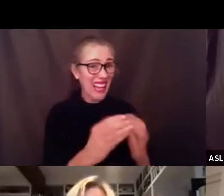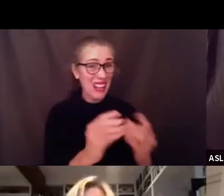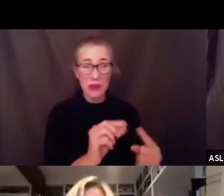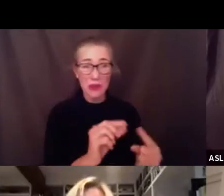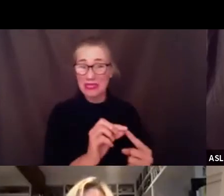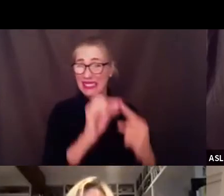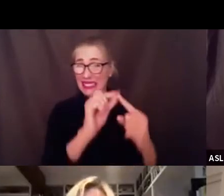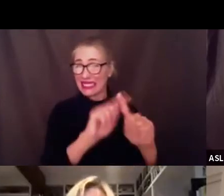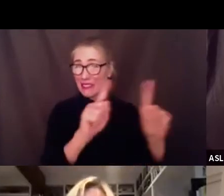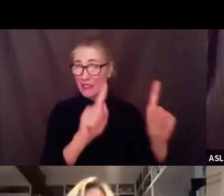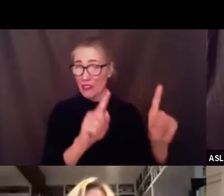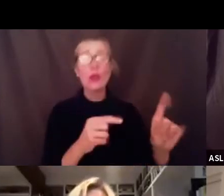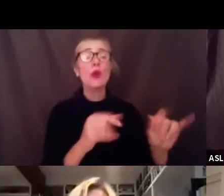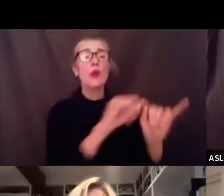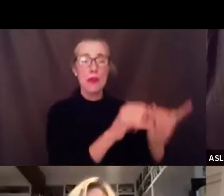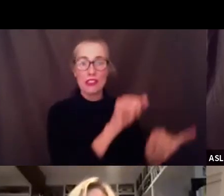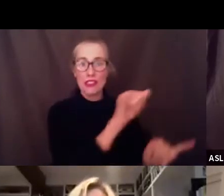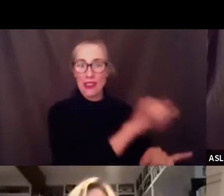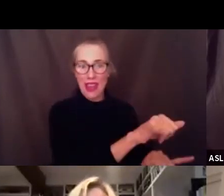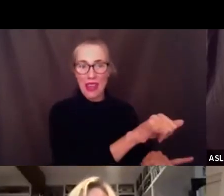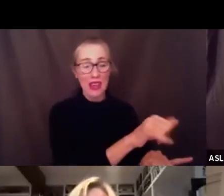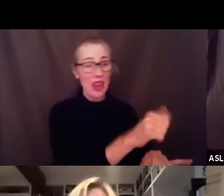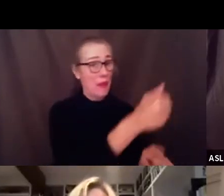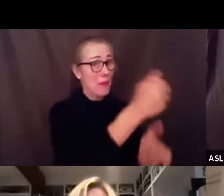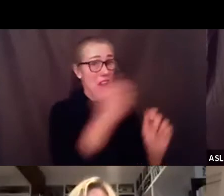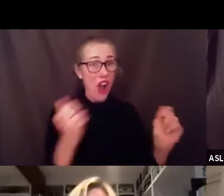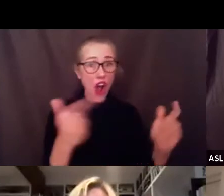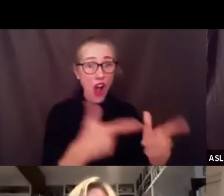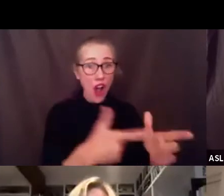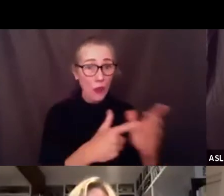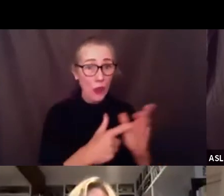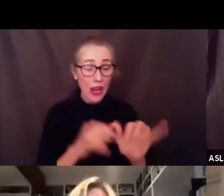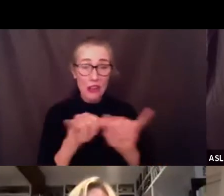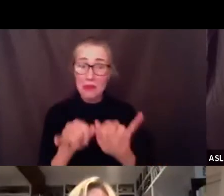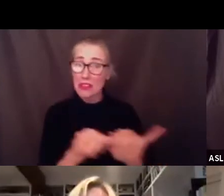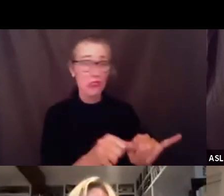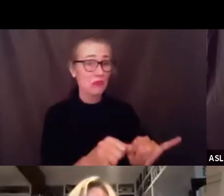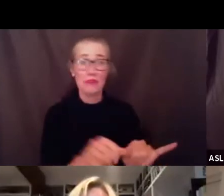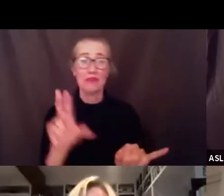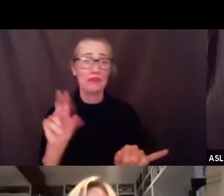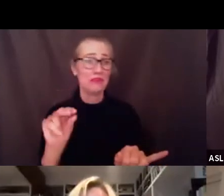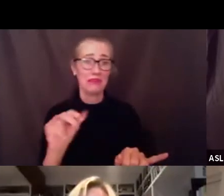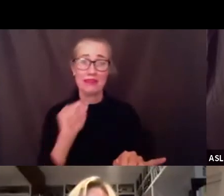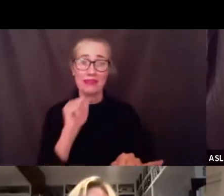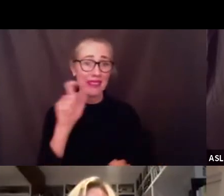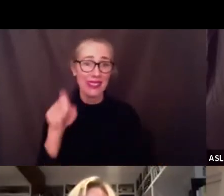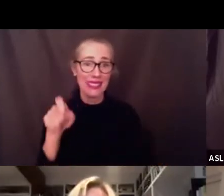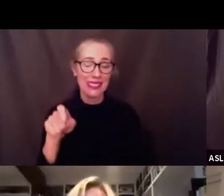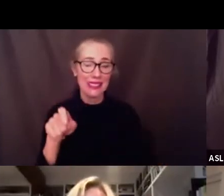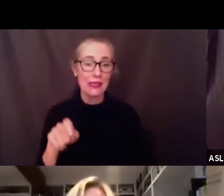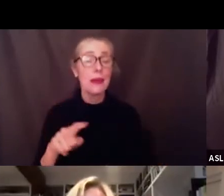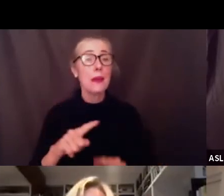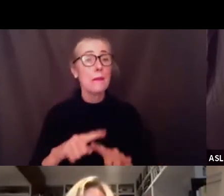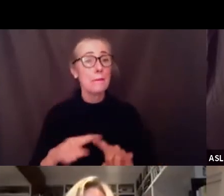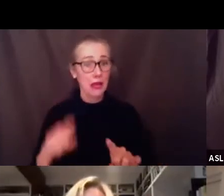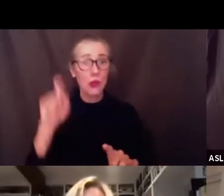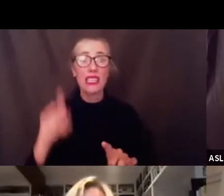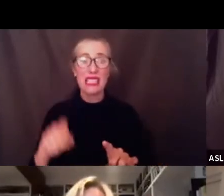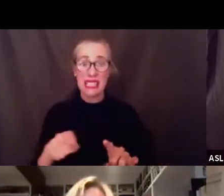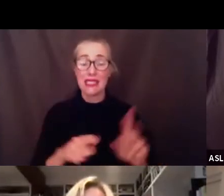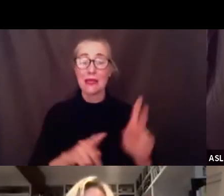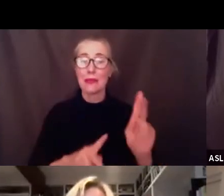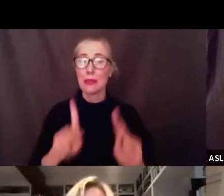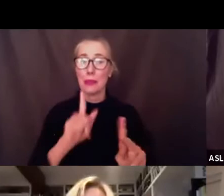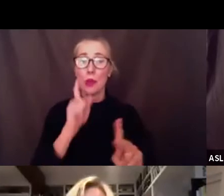any concern but i'm not sure every classroom is actually where we need to be but we do need the facilities people absolutely they're doing a great